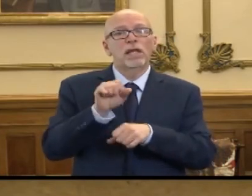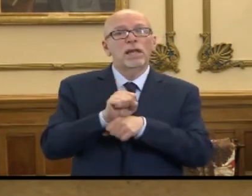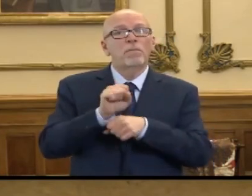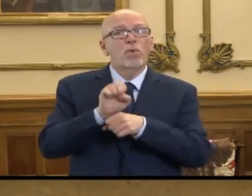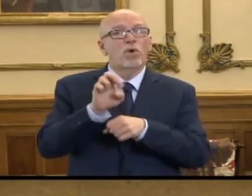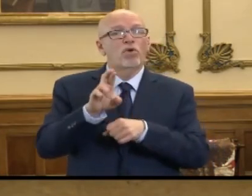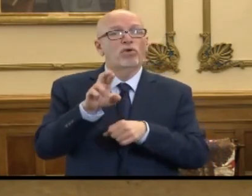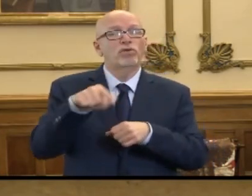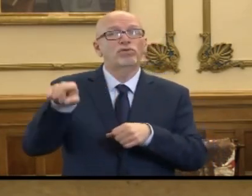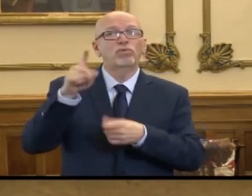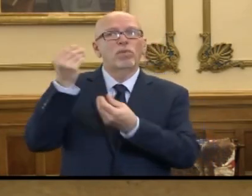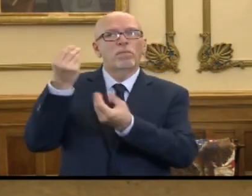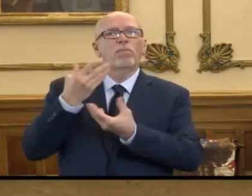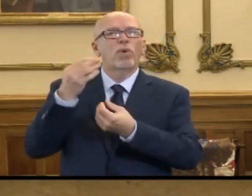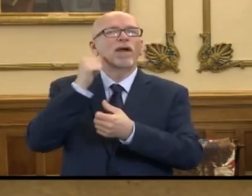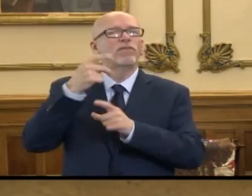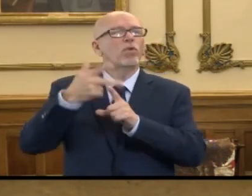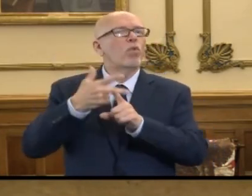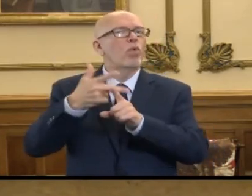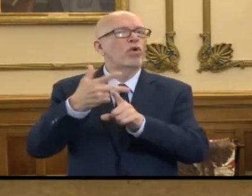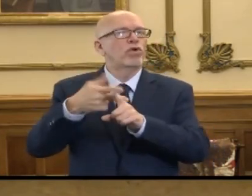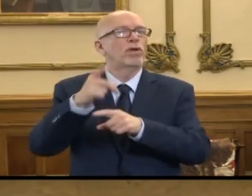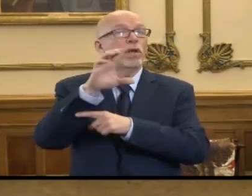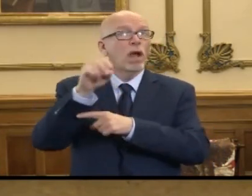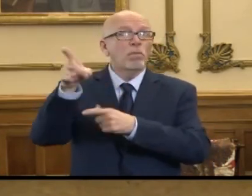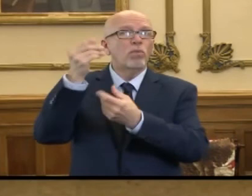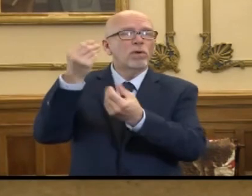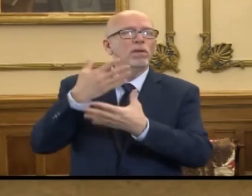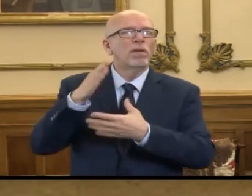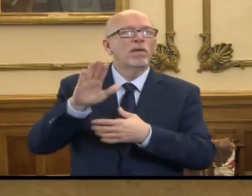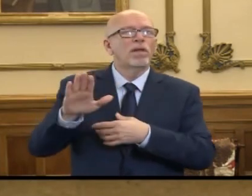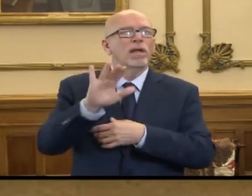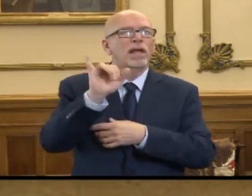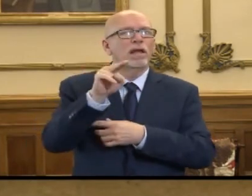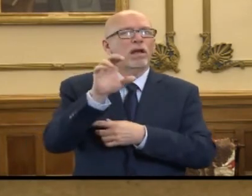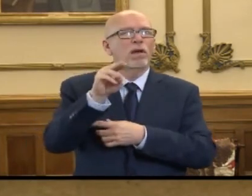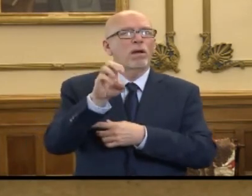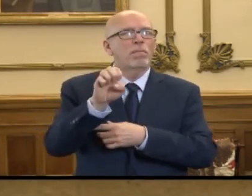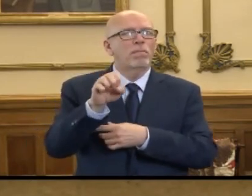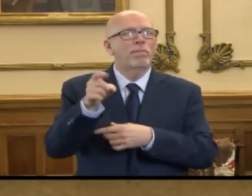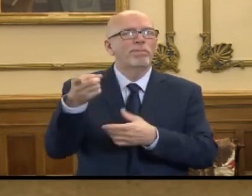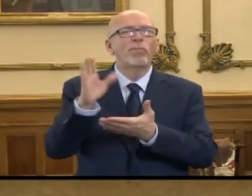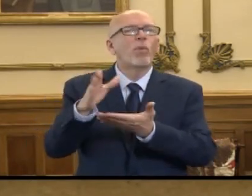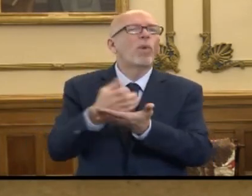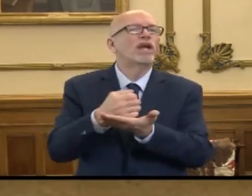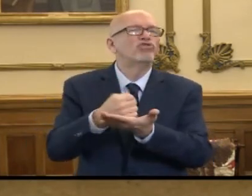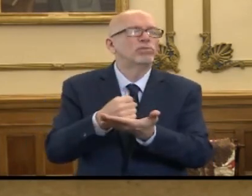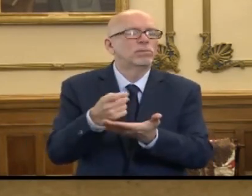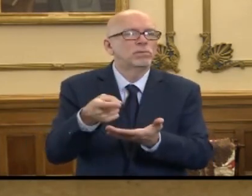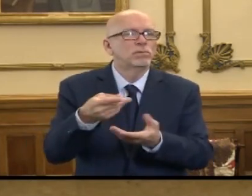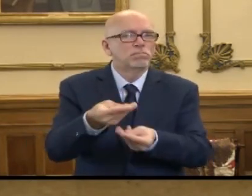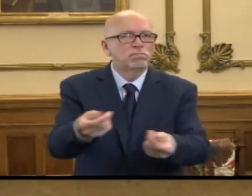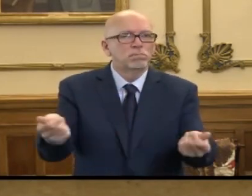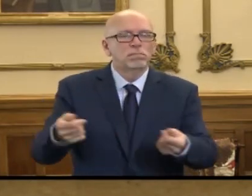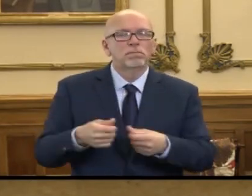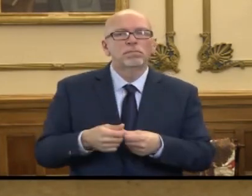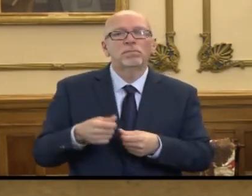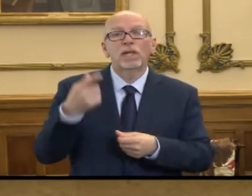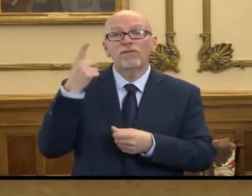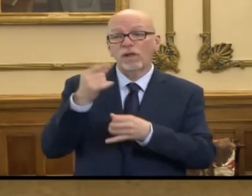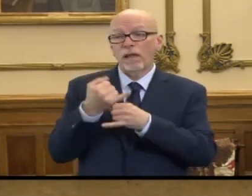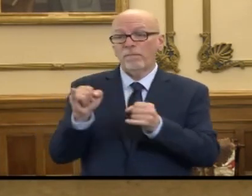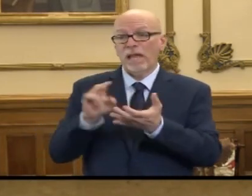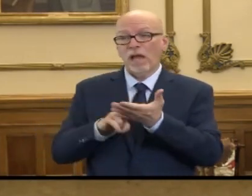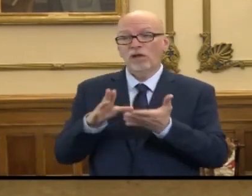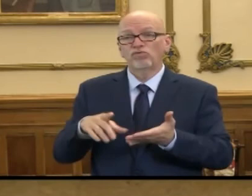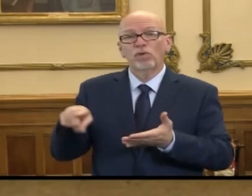report on a quarterly basis income. They report wages, rather. For an independent contractor,